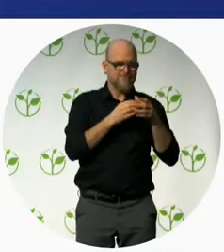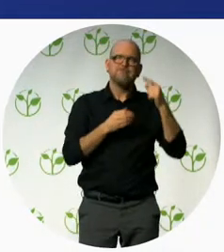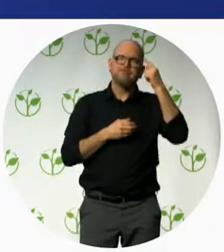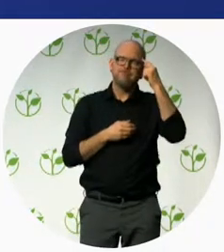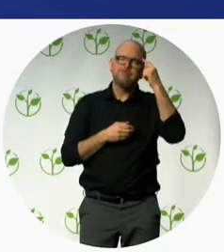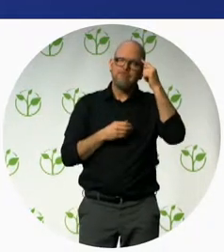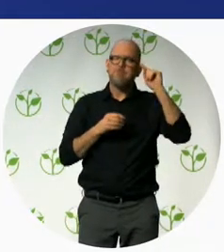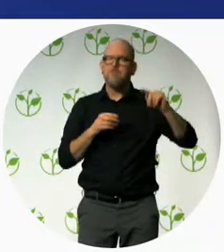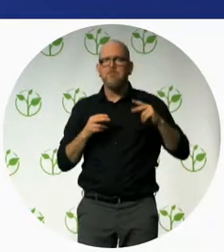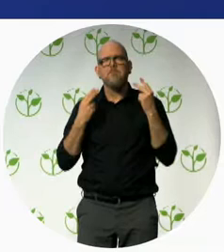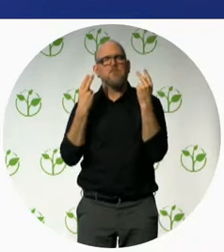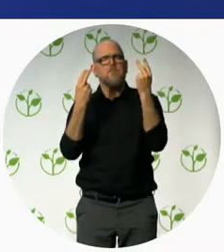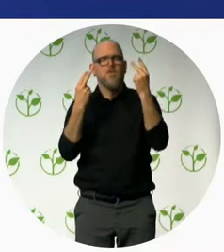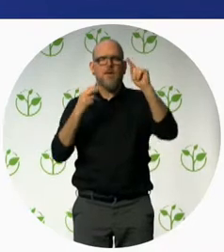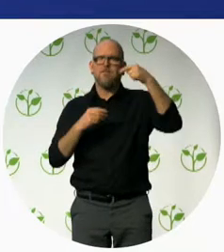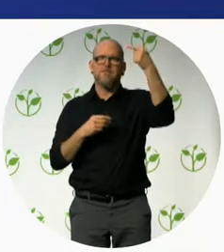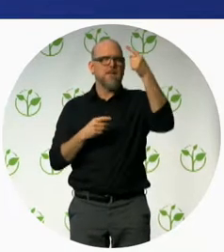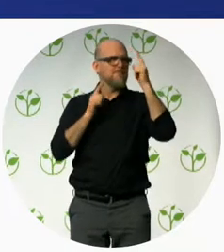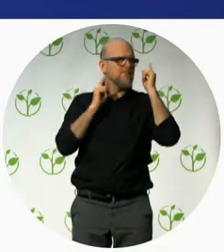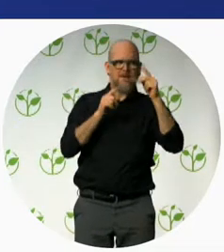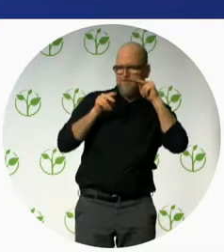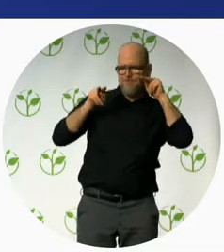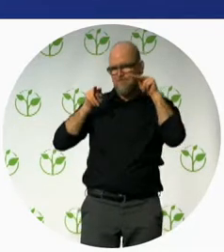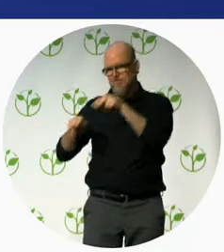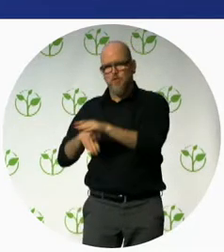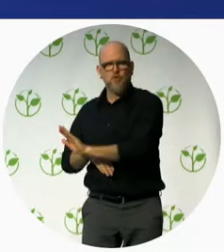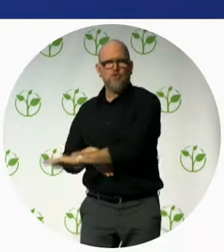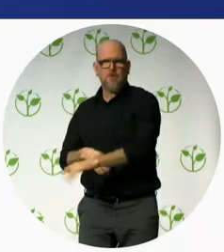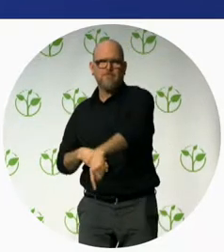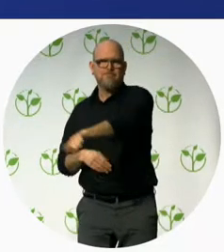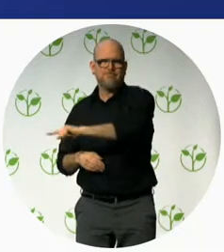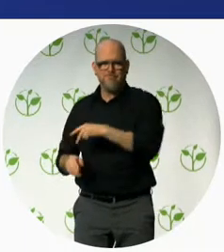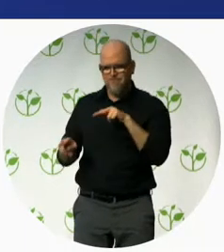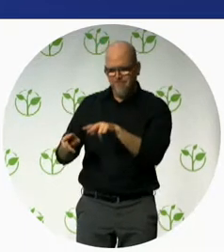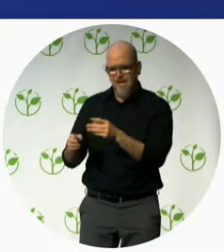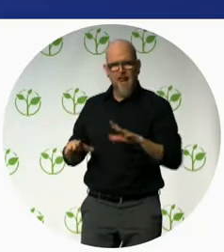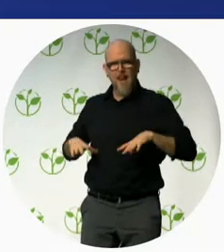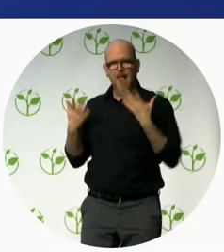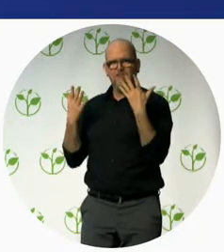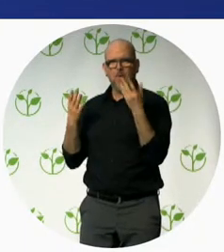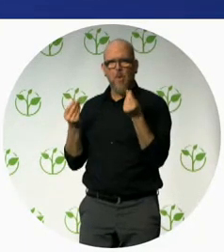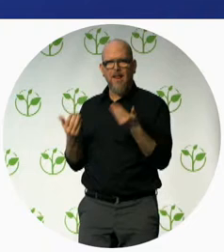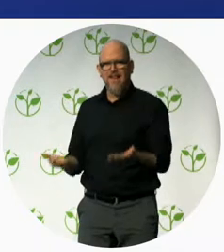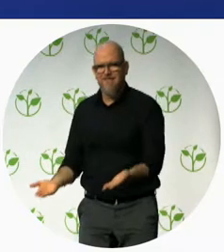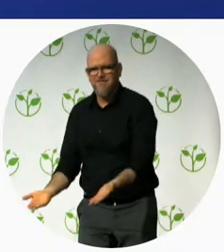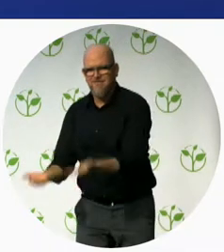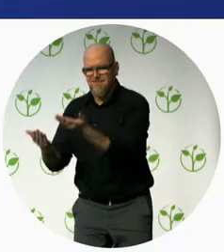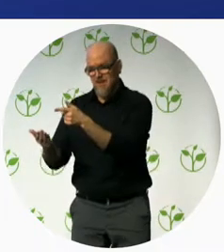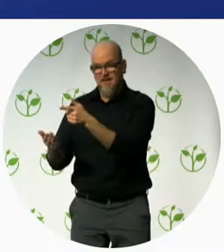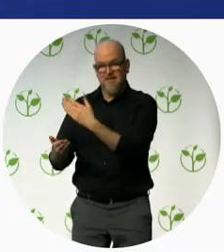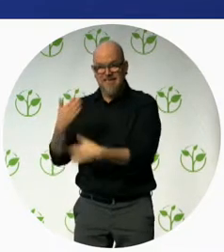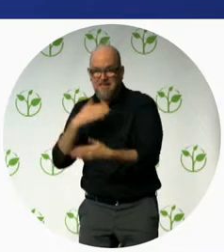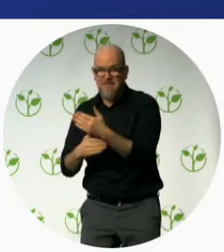we aim to improve the quality of life of children with disability focusing